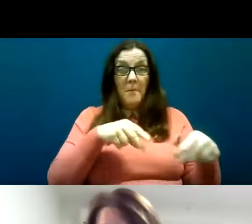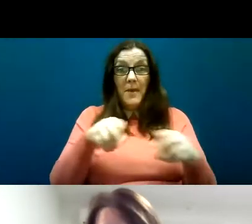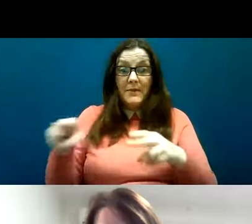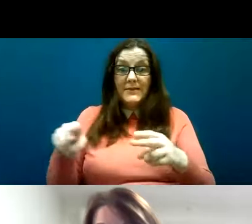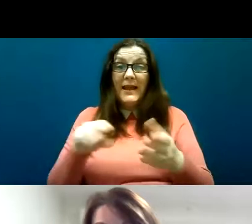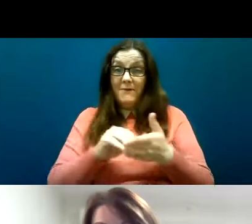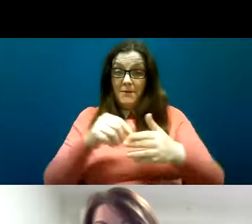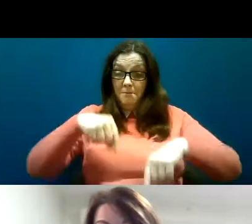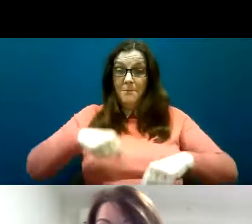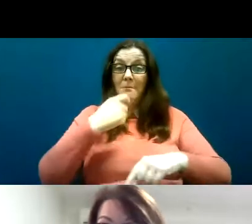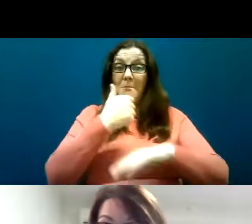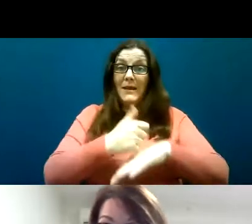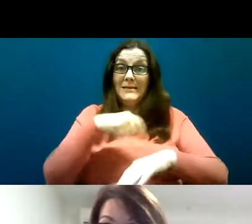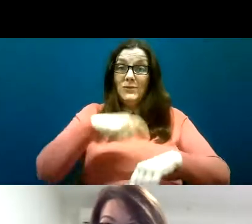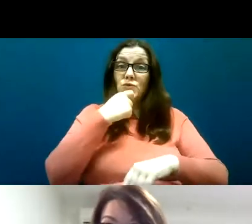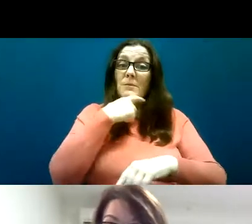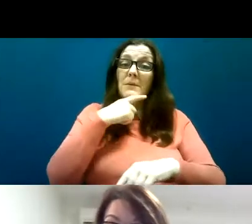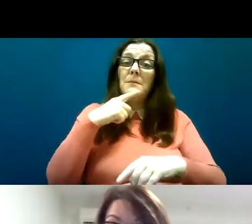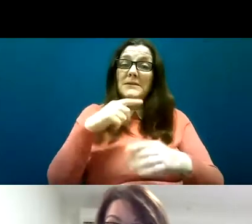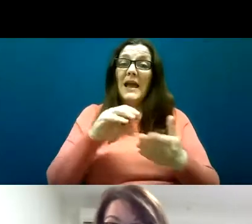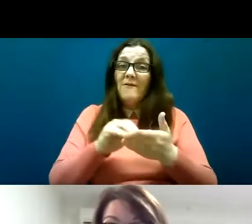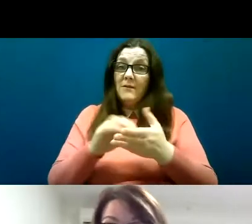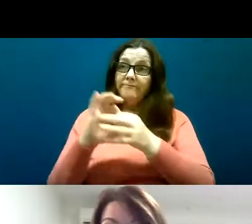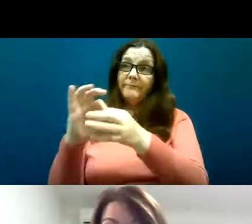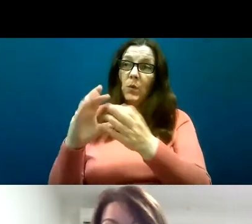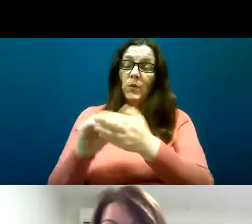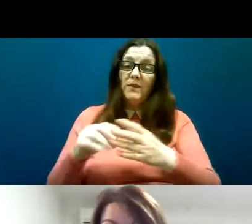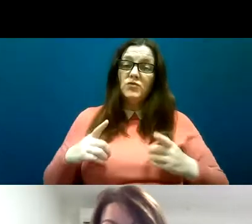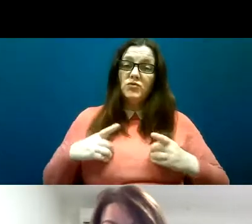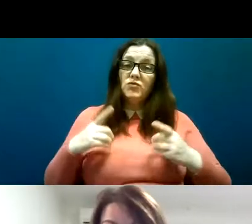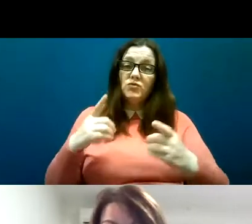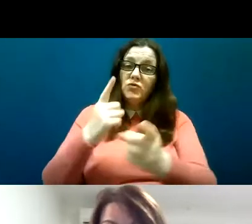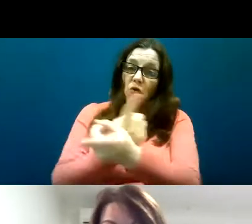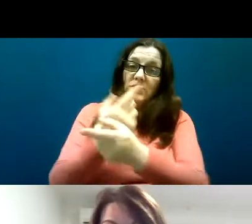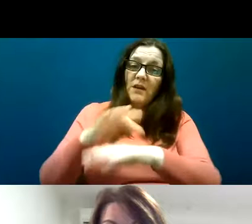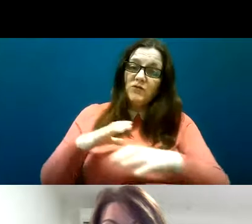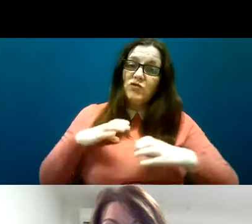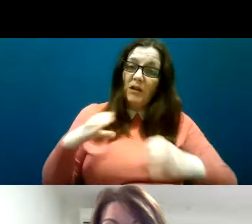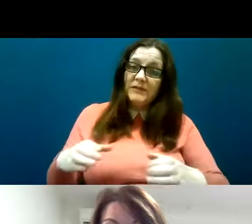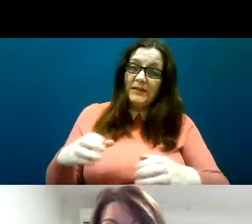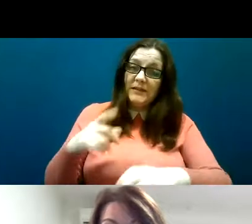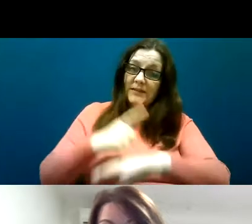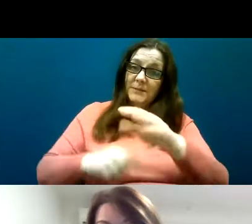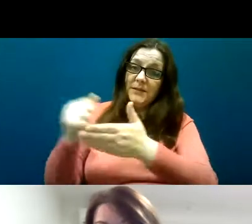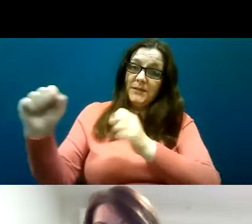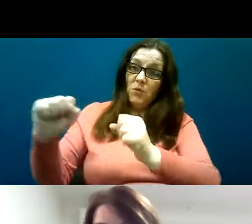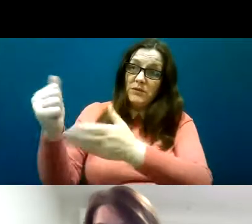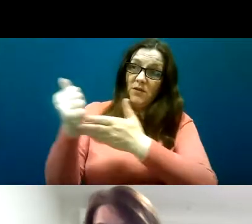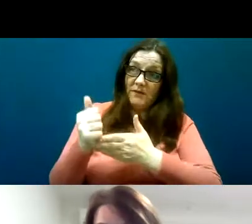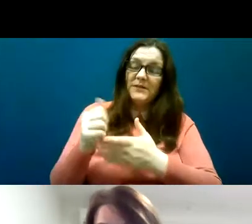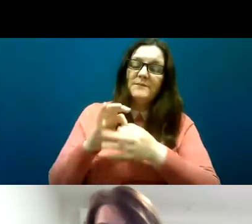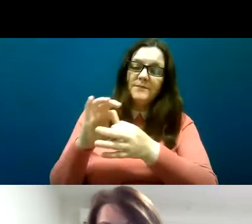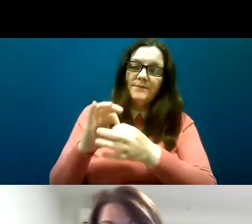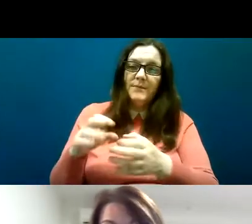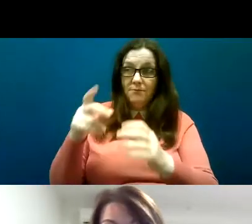the Dorsal Charity Disability Support Services. And that acted as a case study site for our work. We explored the experiences of